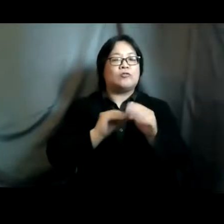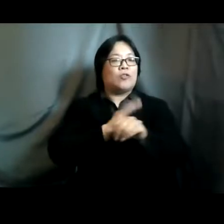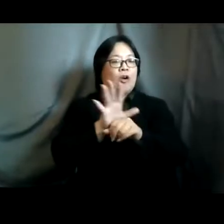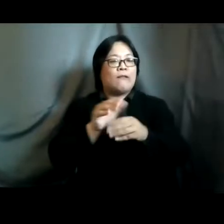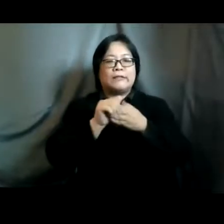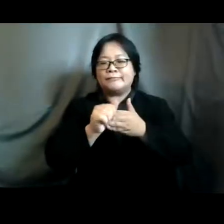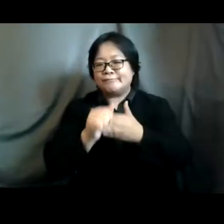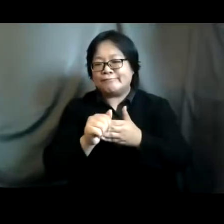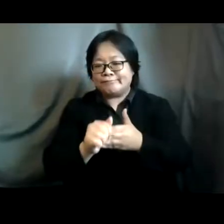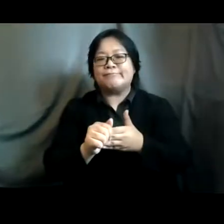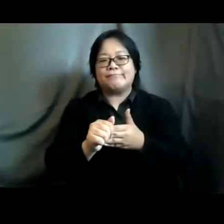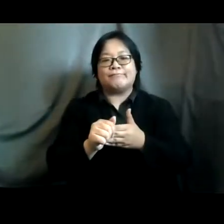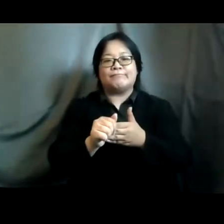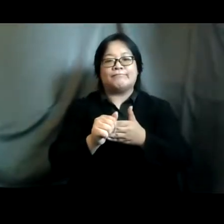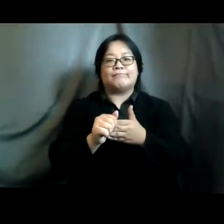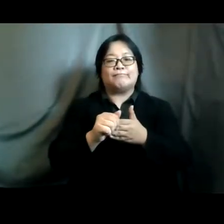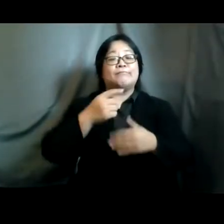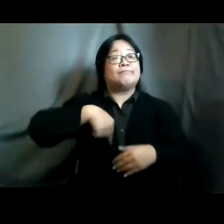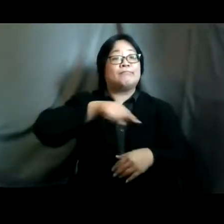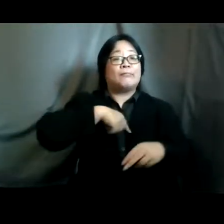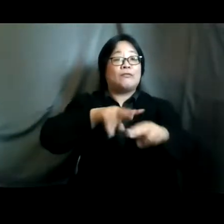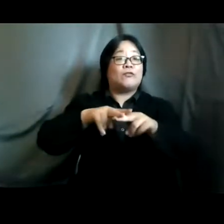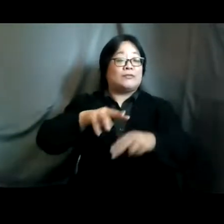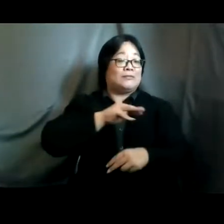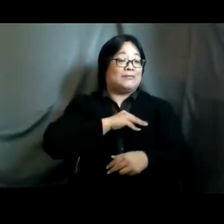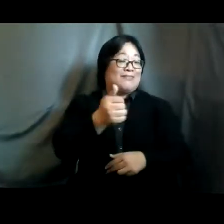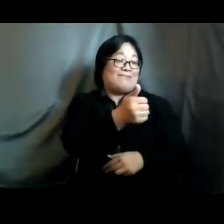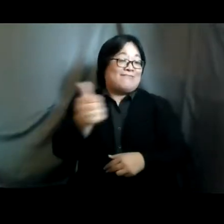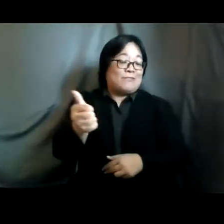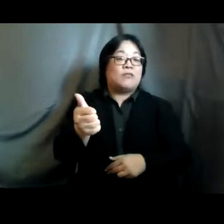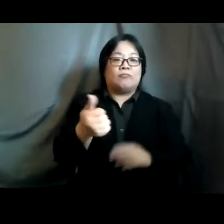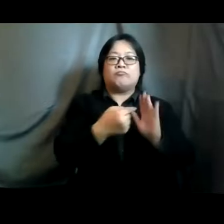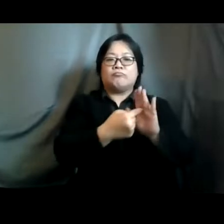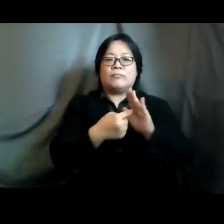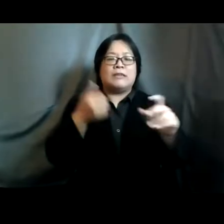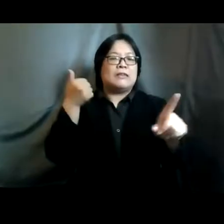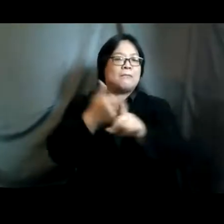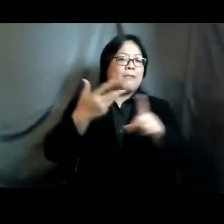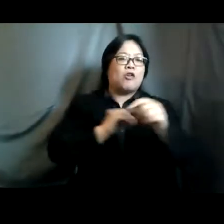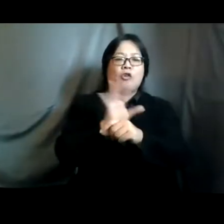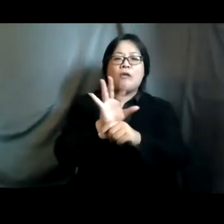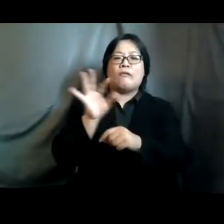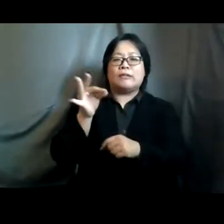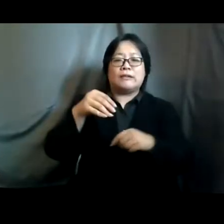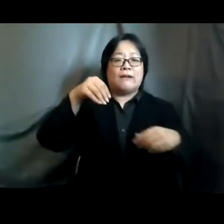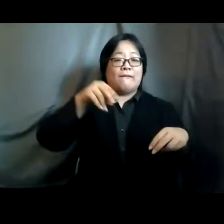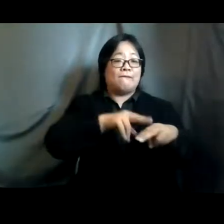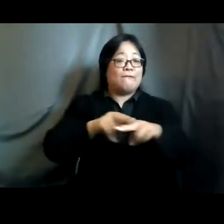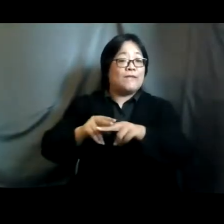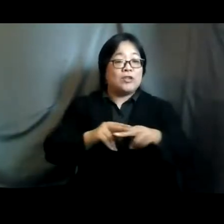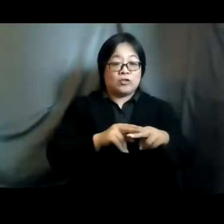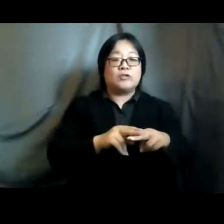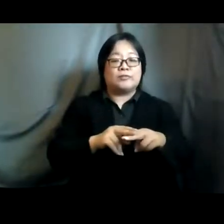has been noted by our fijian cabinet and highlights the gendered impacts of covid 19 in fiji on selected